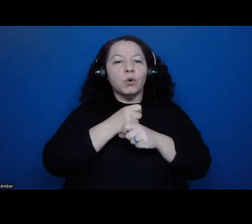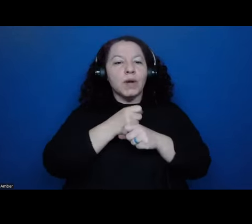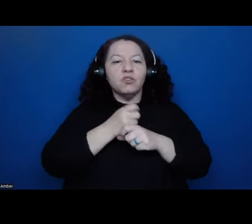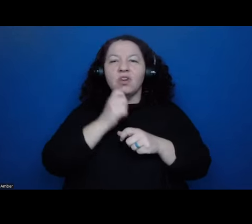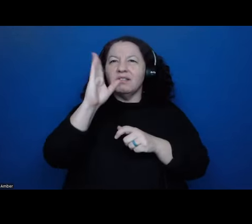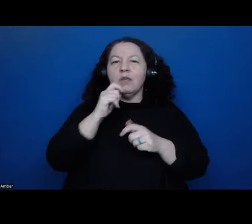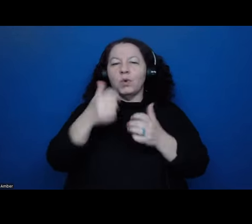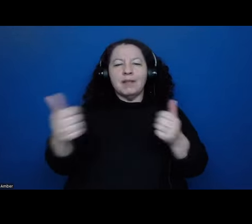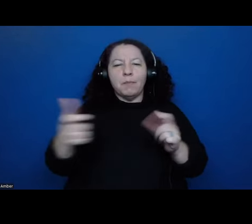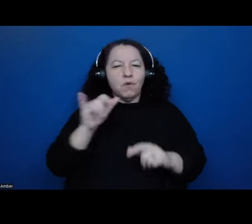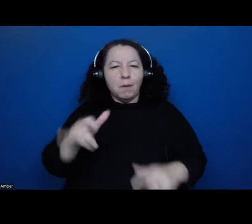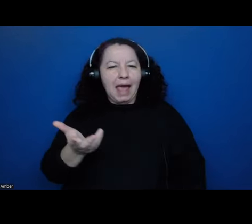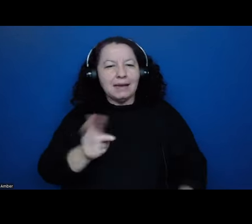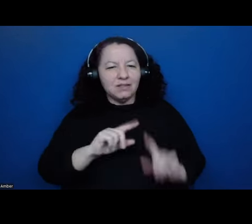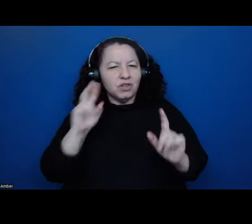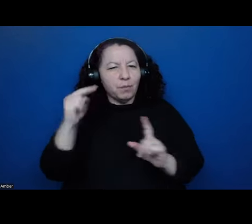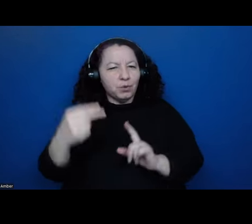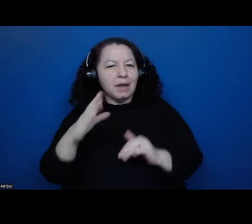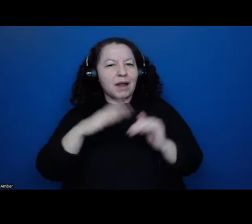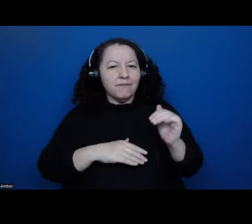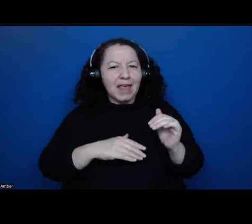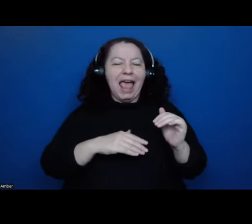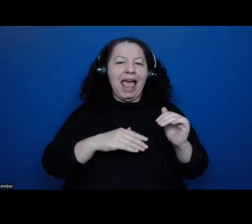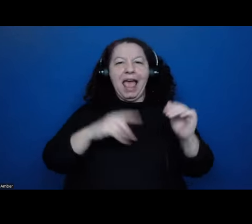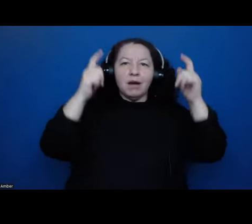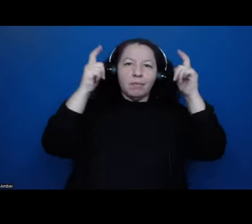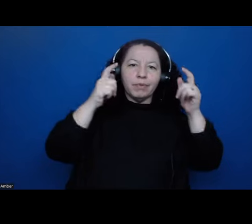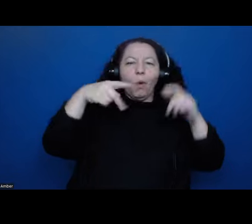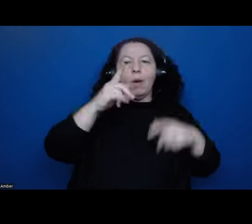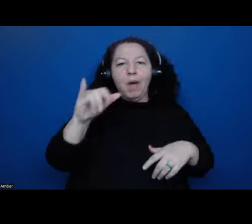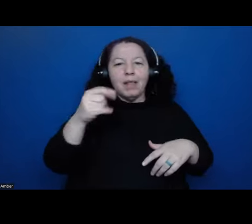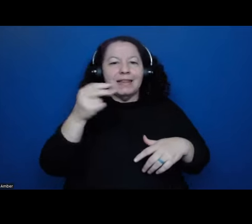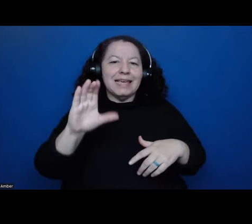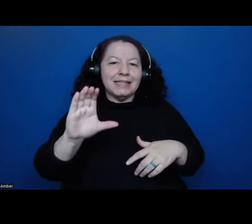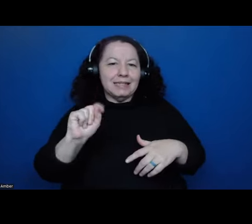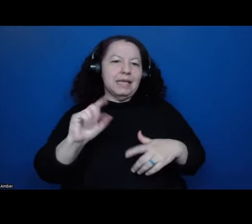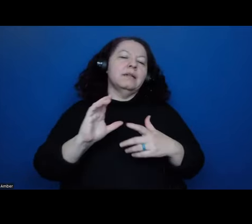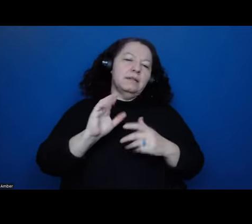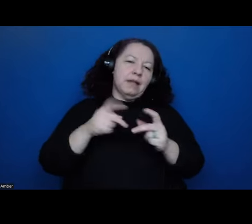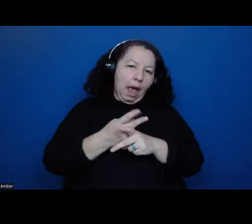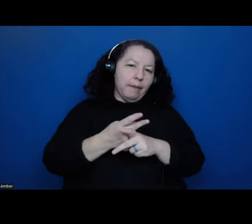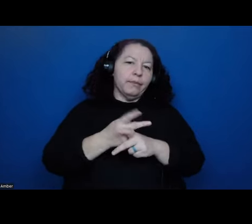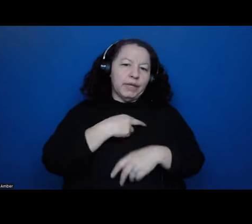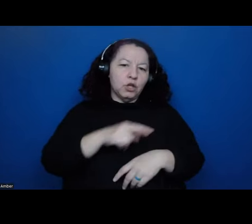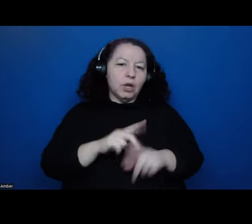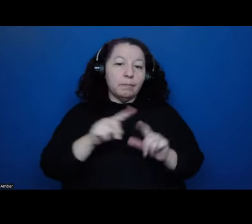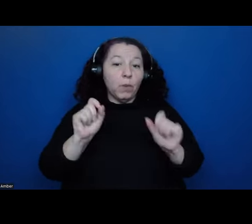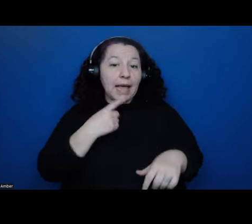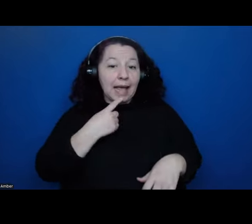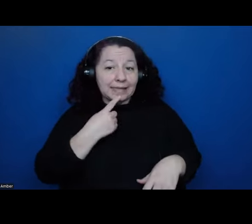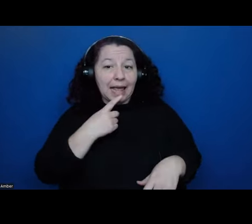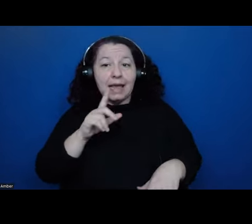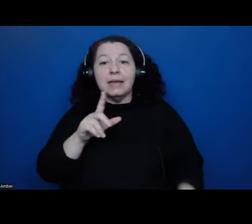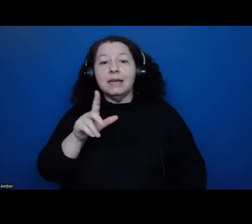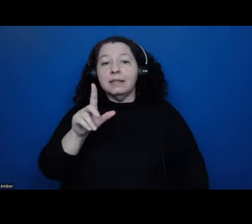It's a different way of seeing the world than a monarchical or polytheistic religion. But we can say that Tezcatlipoca, the smoking